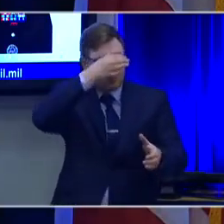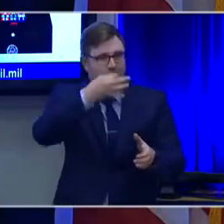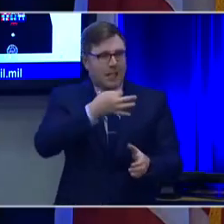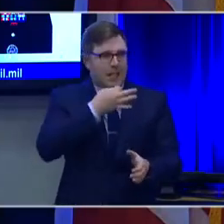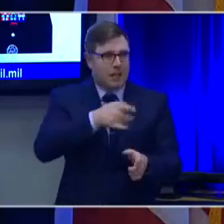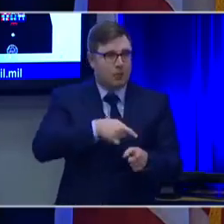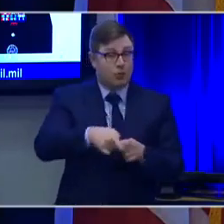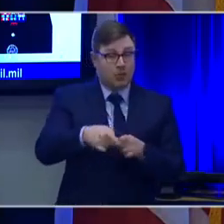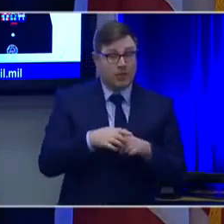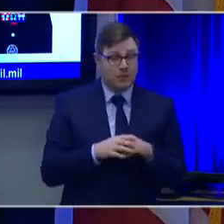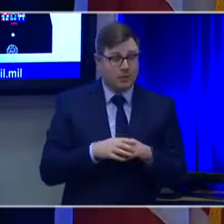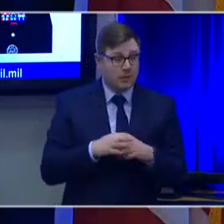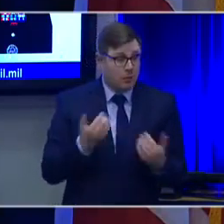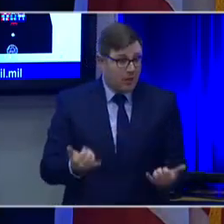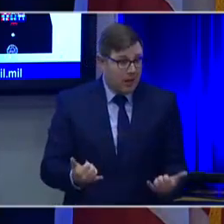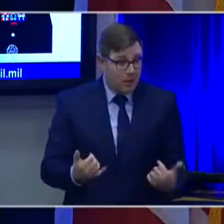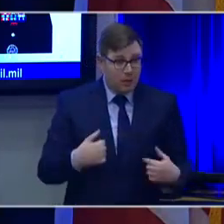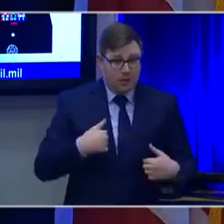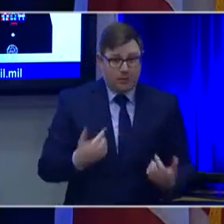with you.